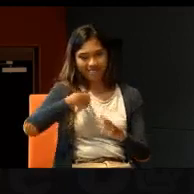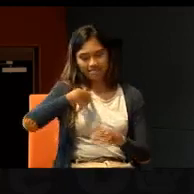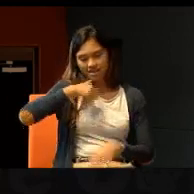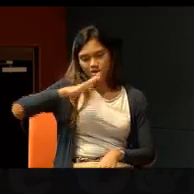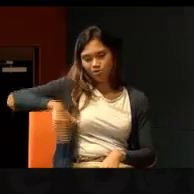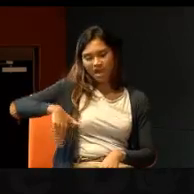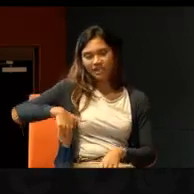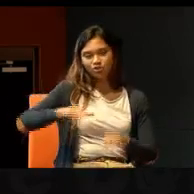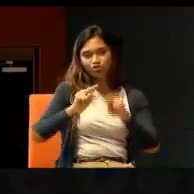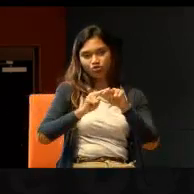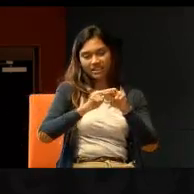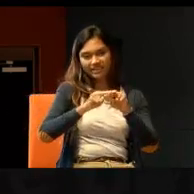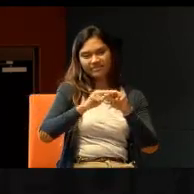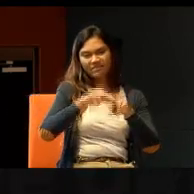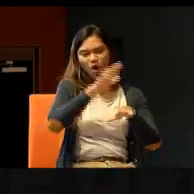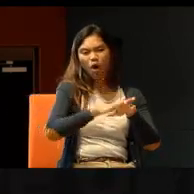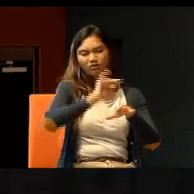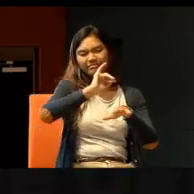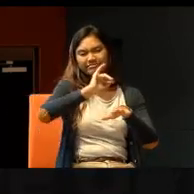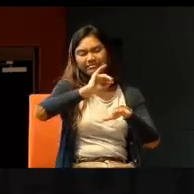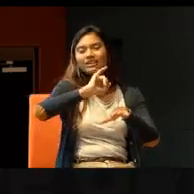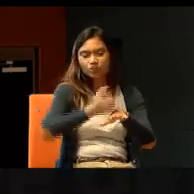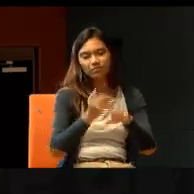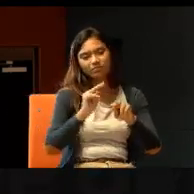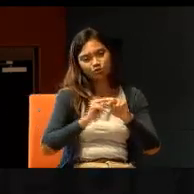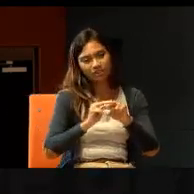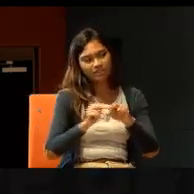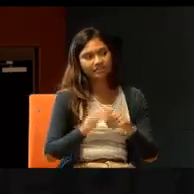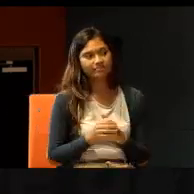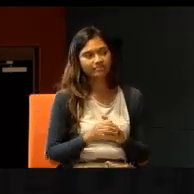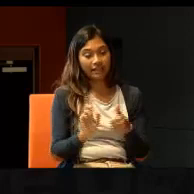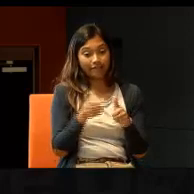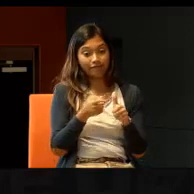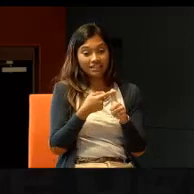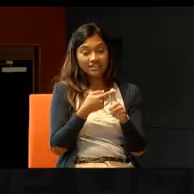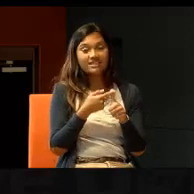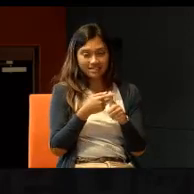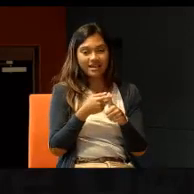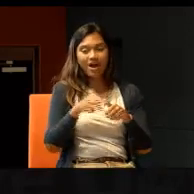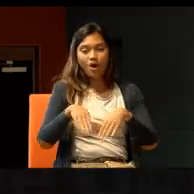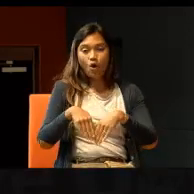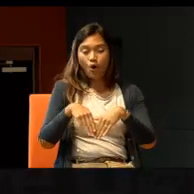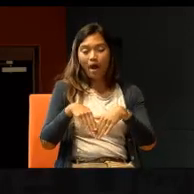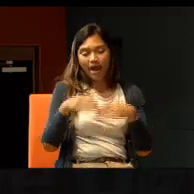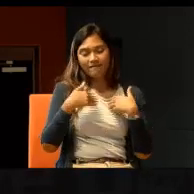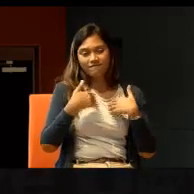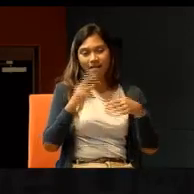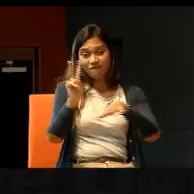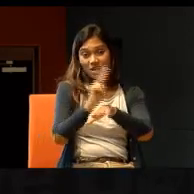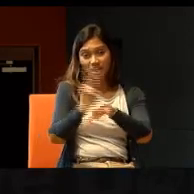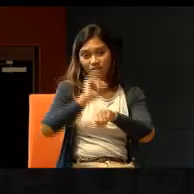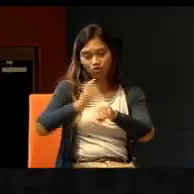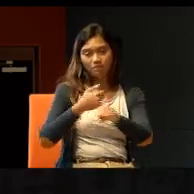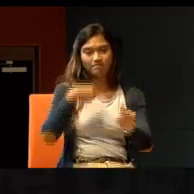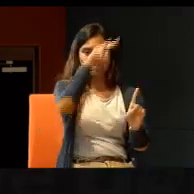on the job training, but I, at the first available opening, I had to register, and attend the